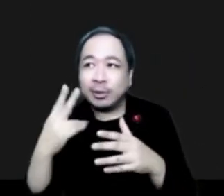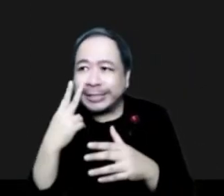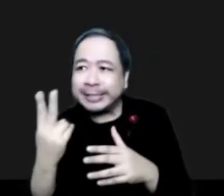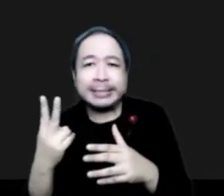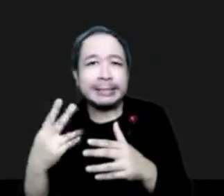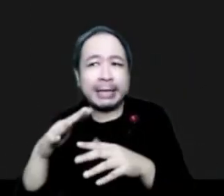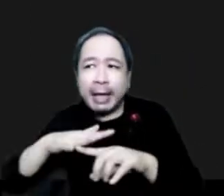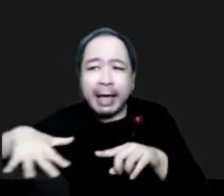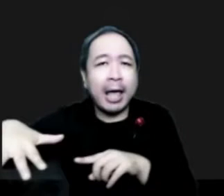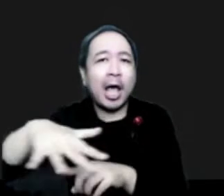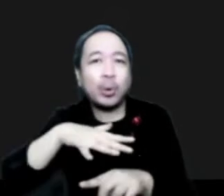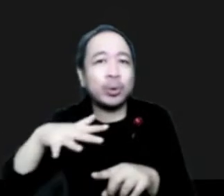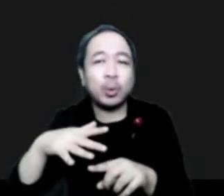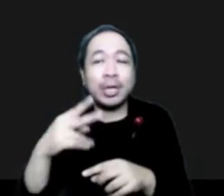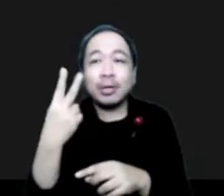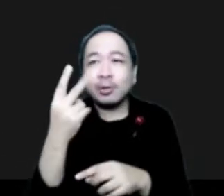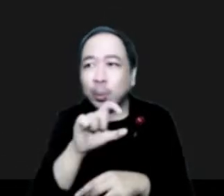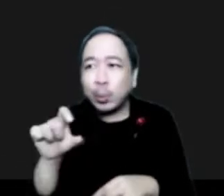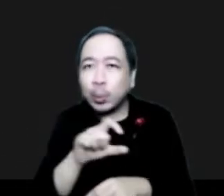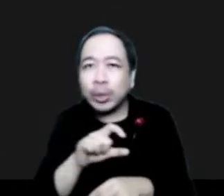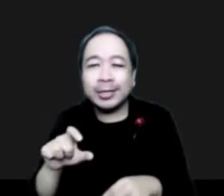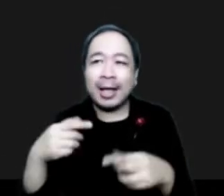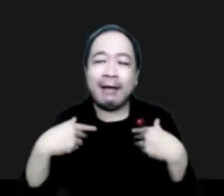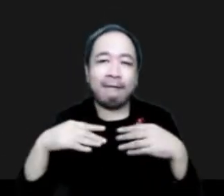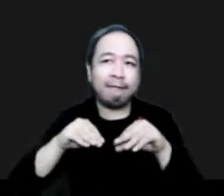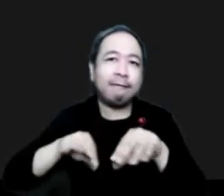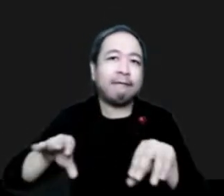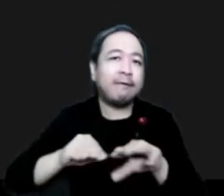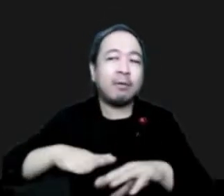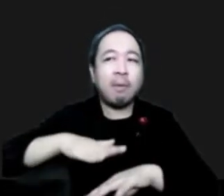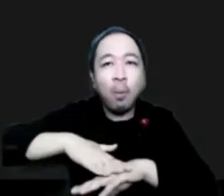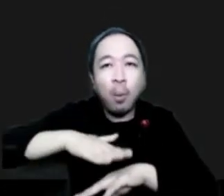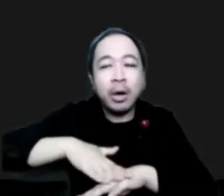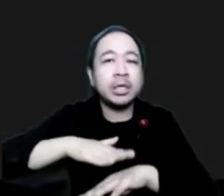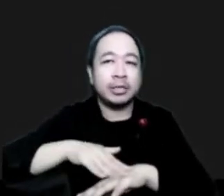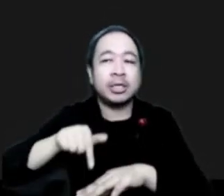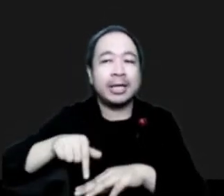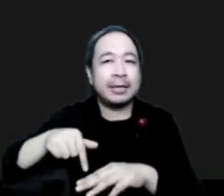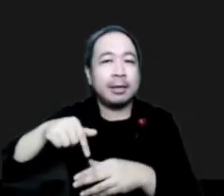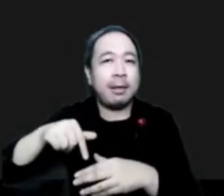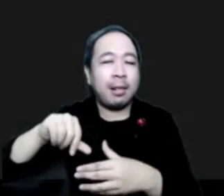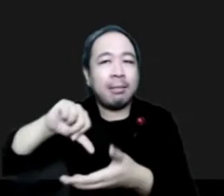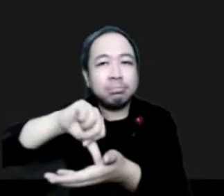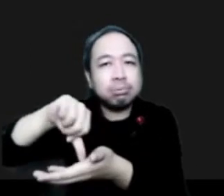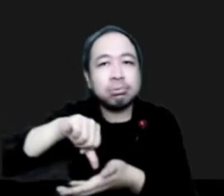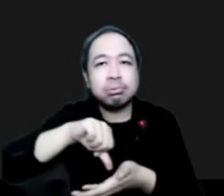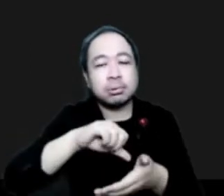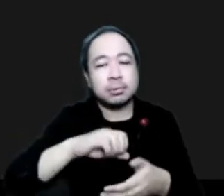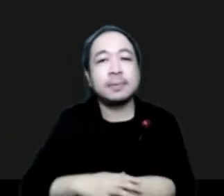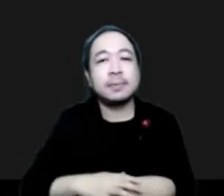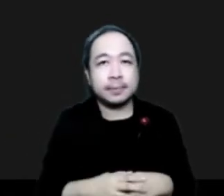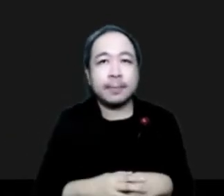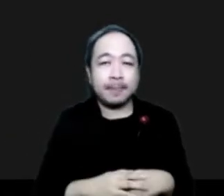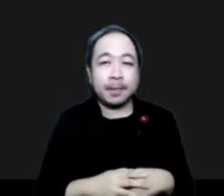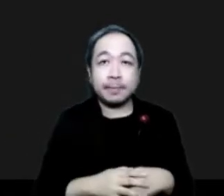at a time where we deliver forecasts and localized warnings. Post-fire recovery, obviously, is critical for flooding.